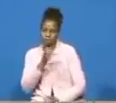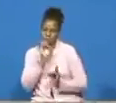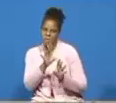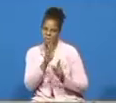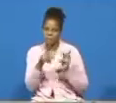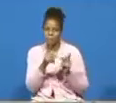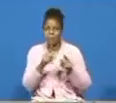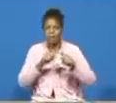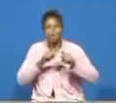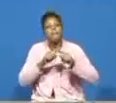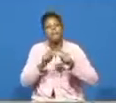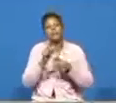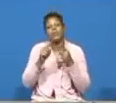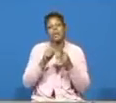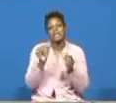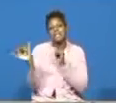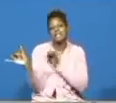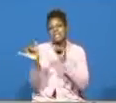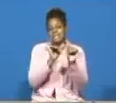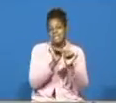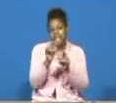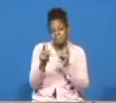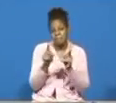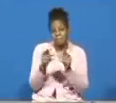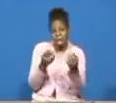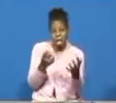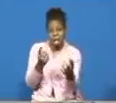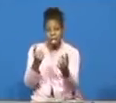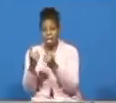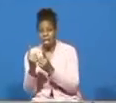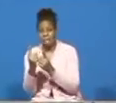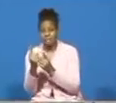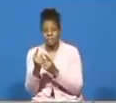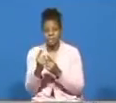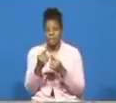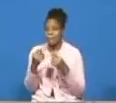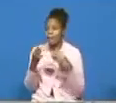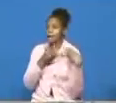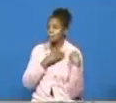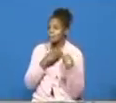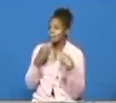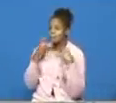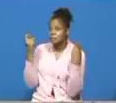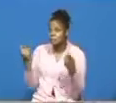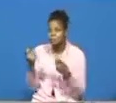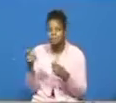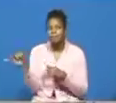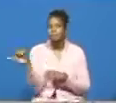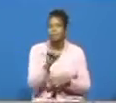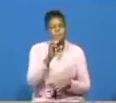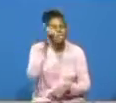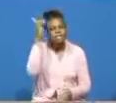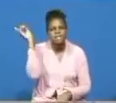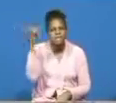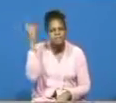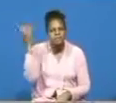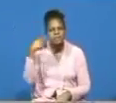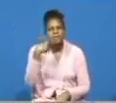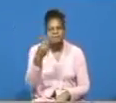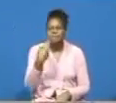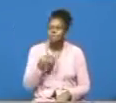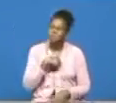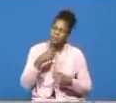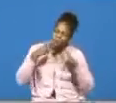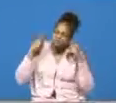same people came they acknowledged their transgressions like david did they said we have sinned they